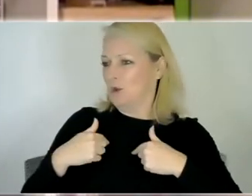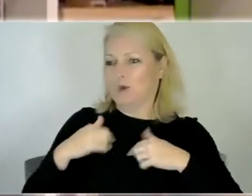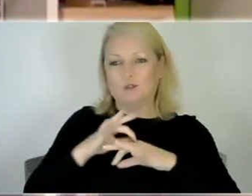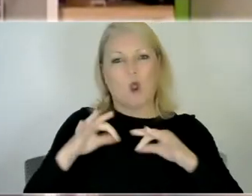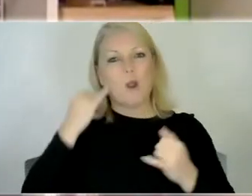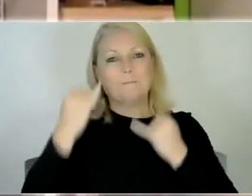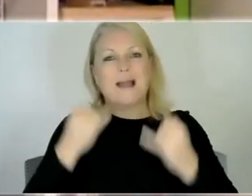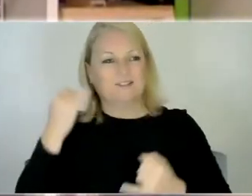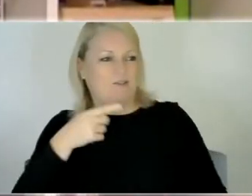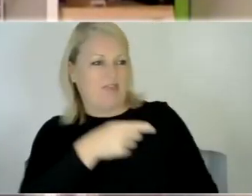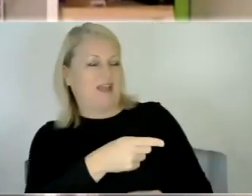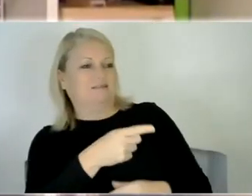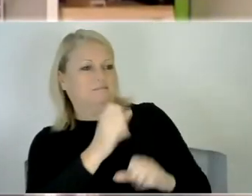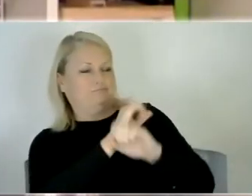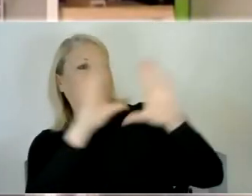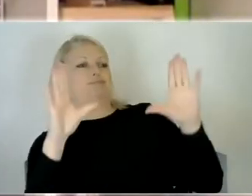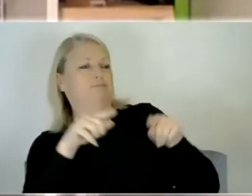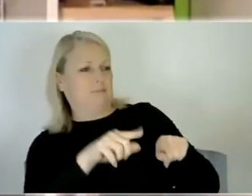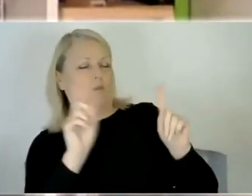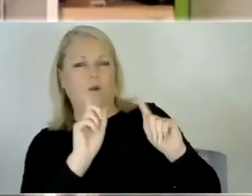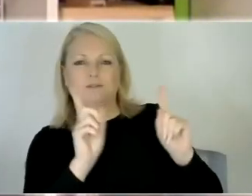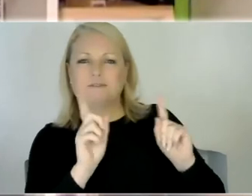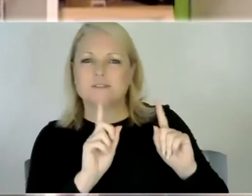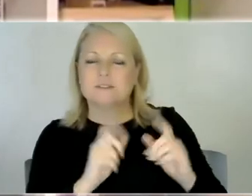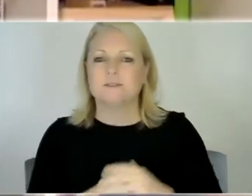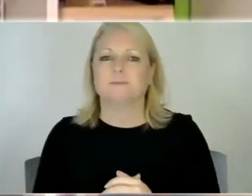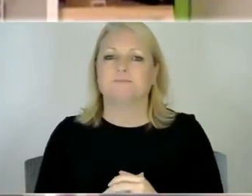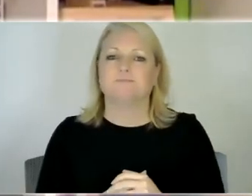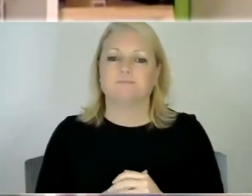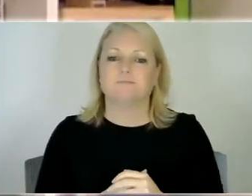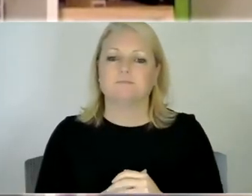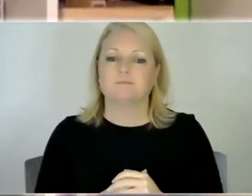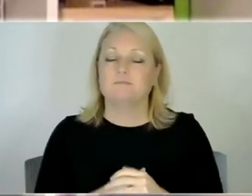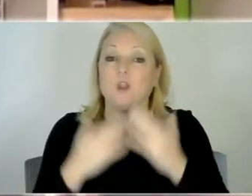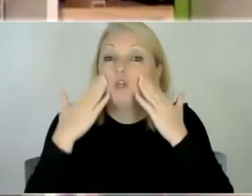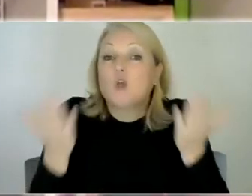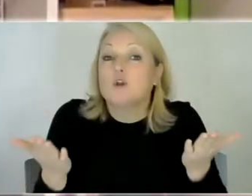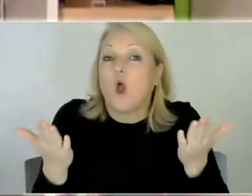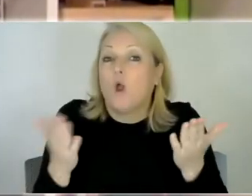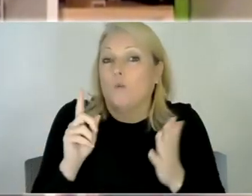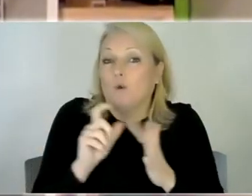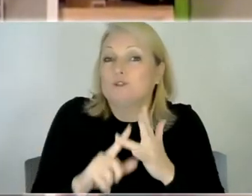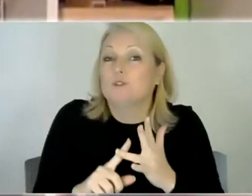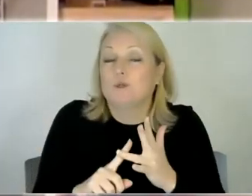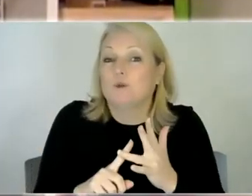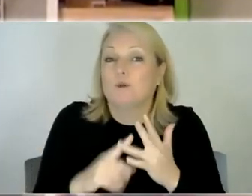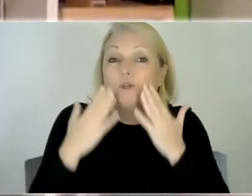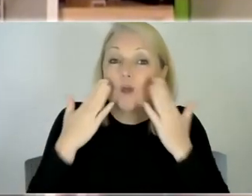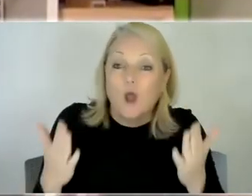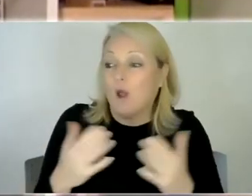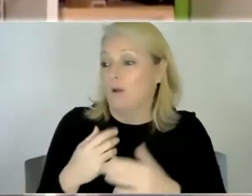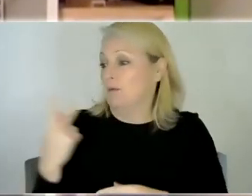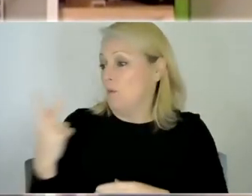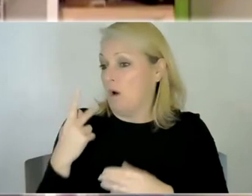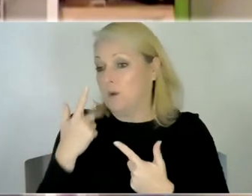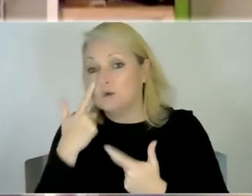child's gonna go through and and you you don't know what to do you you know you cry you shout